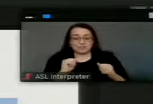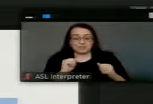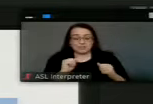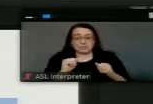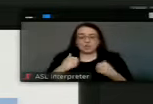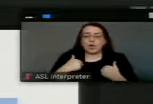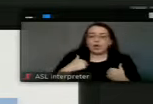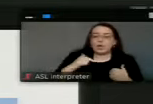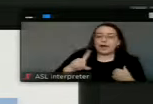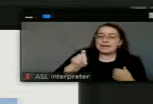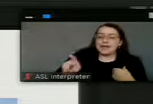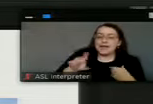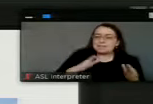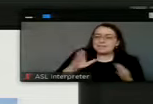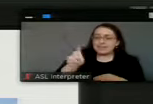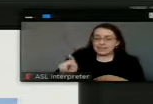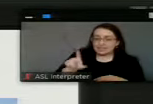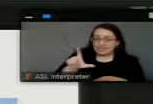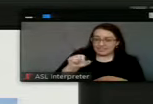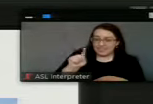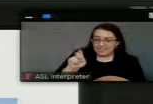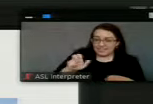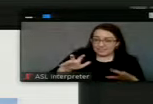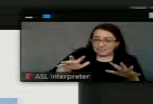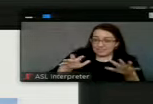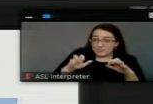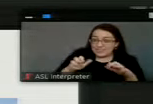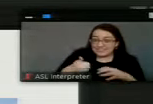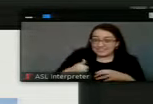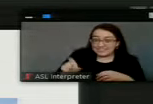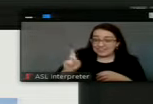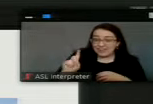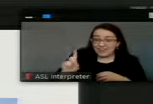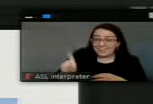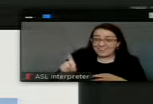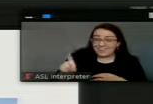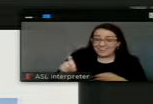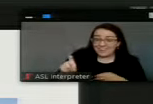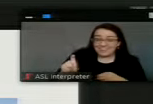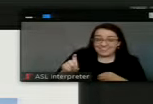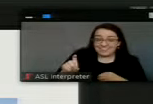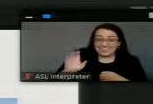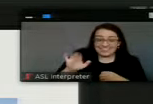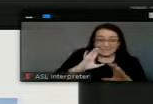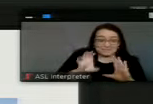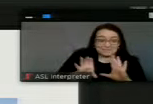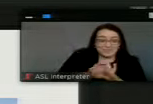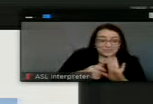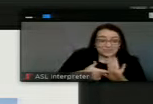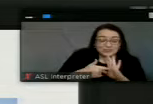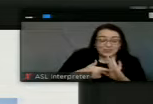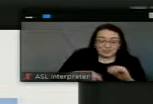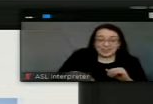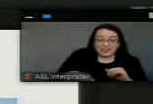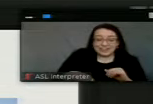I was going to ask you, did the lake freeze over anywhere? mean, is that what these pictures are showing us?